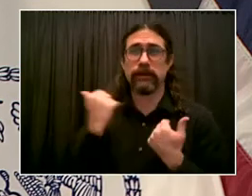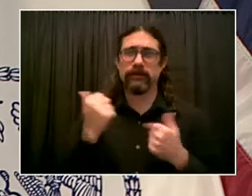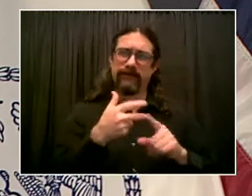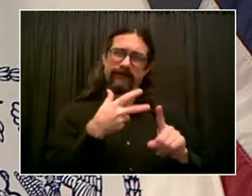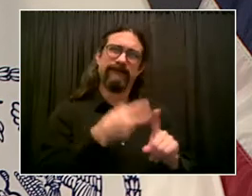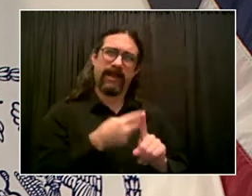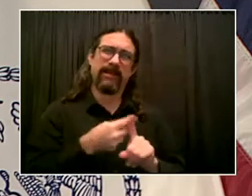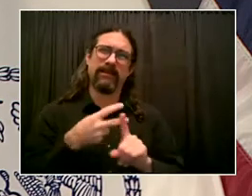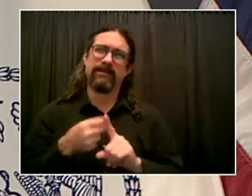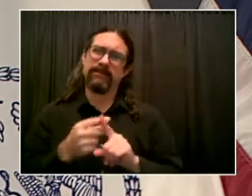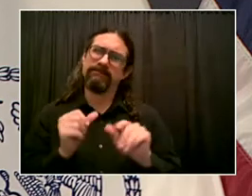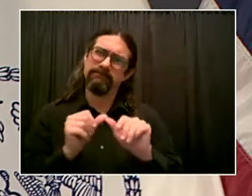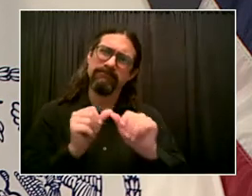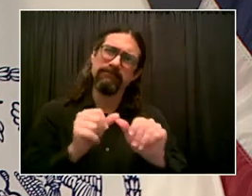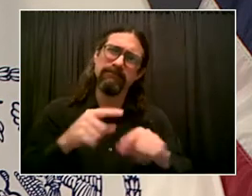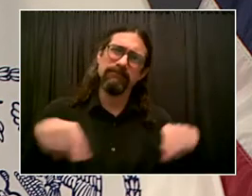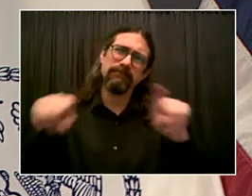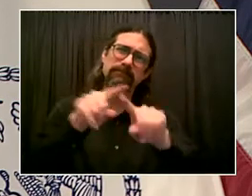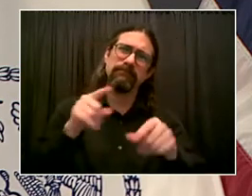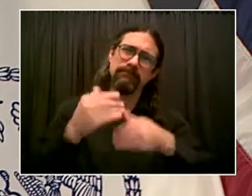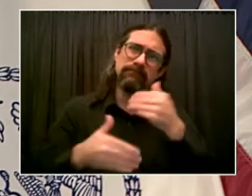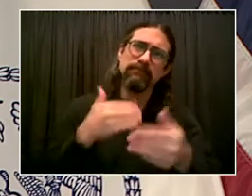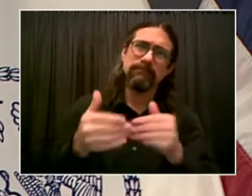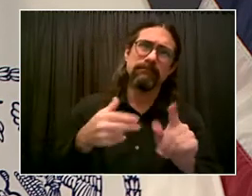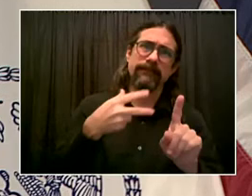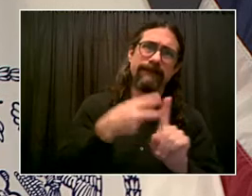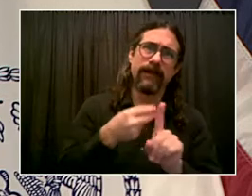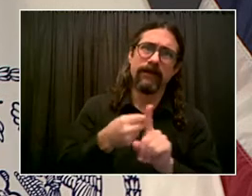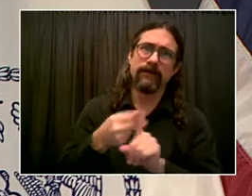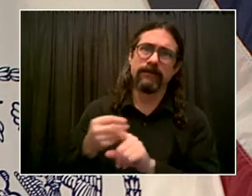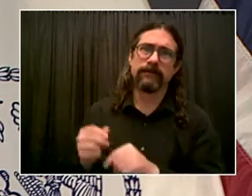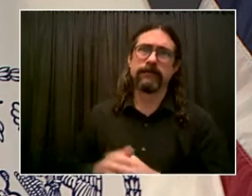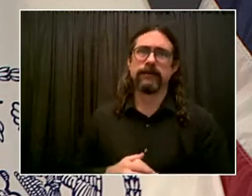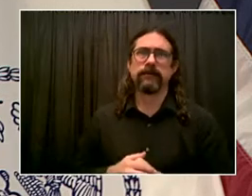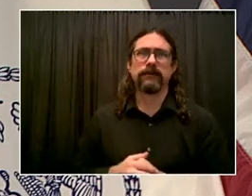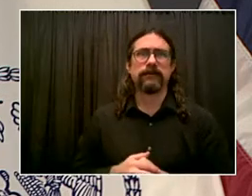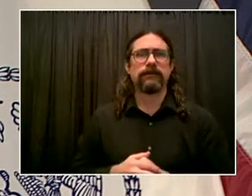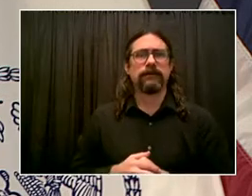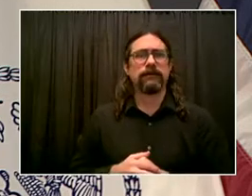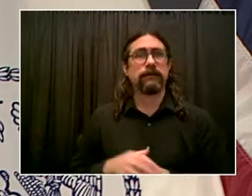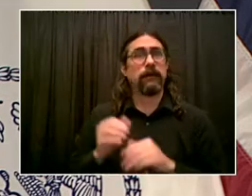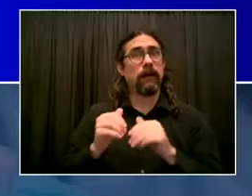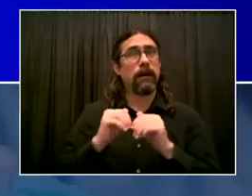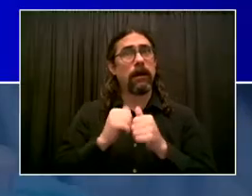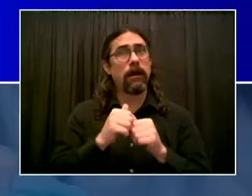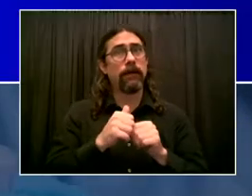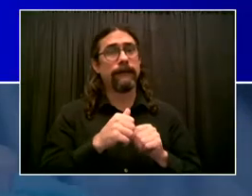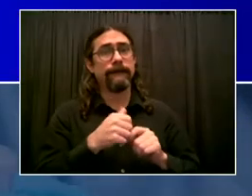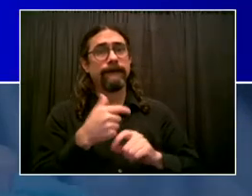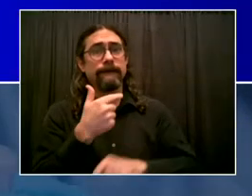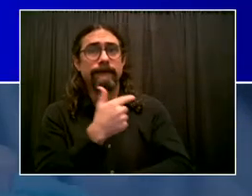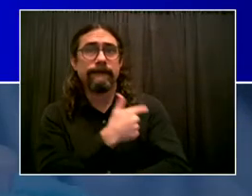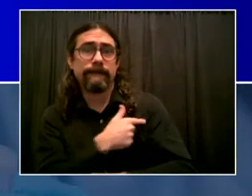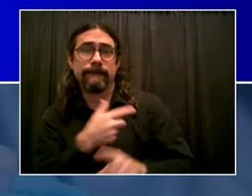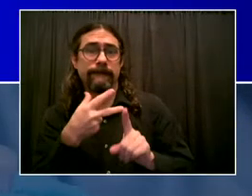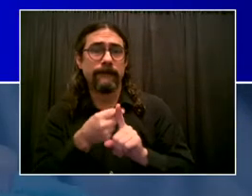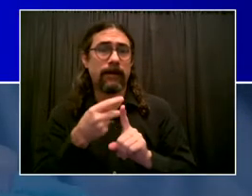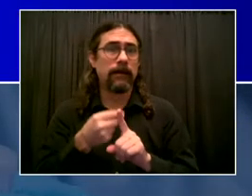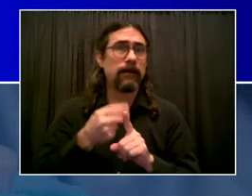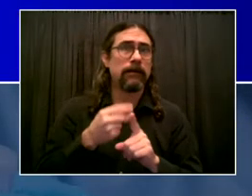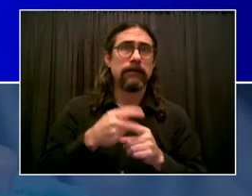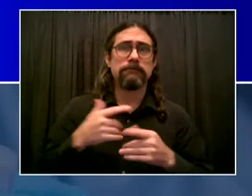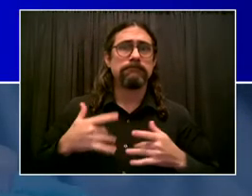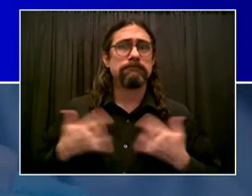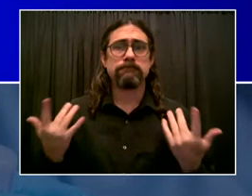get more and more people vaccinated. Let's go over where we stand right now. 88% of New York City adults have received at least one dose of the